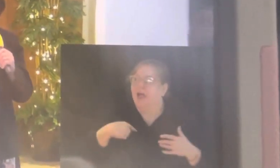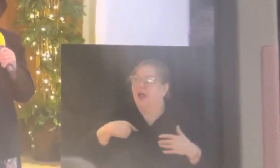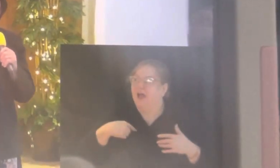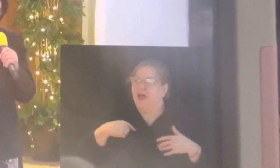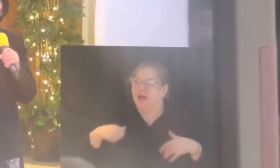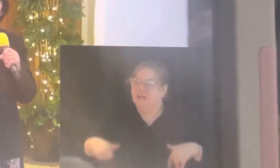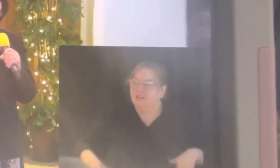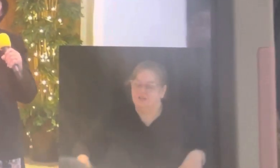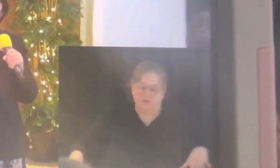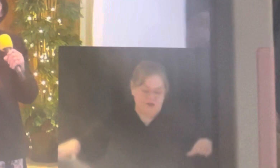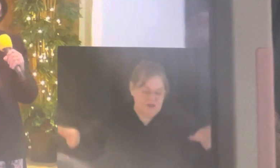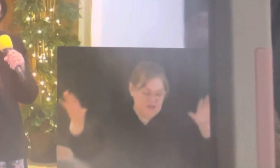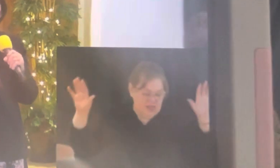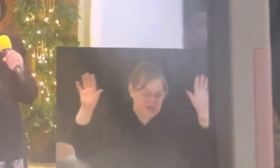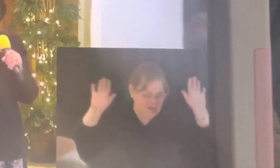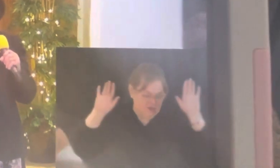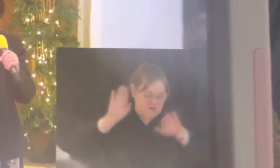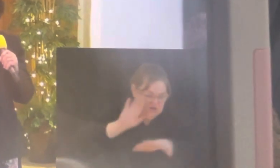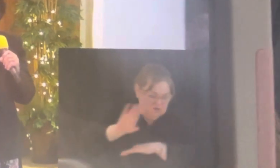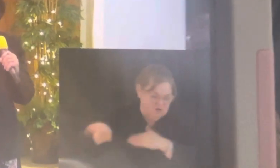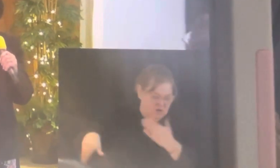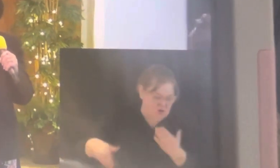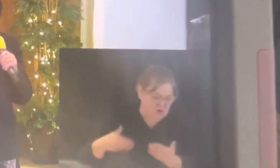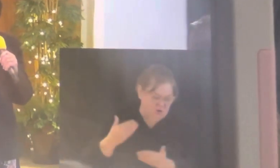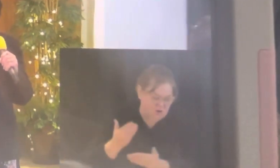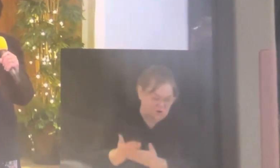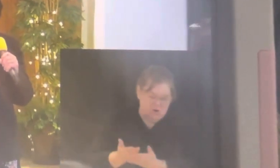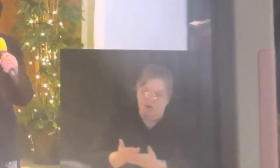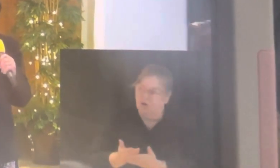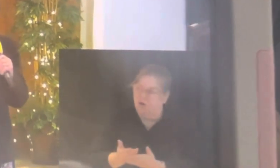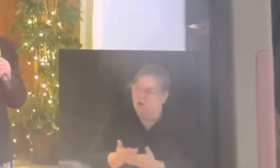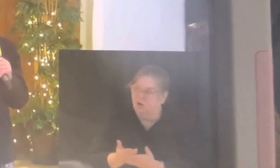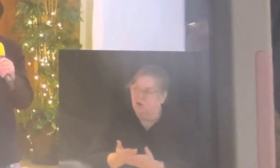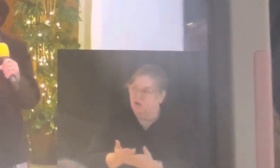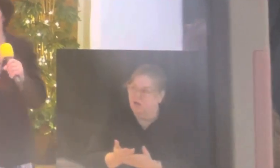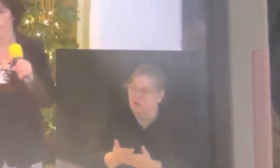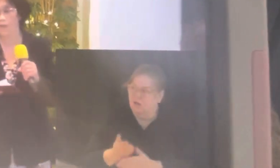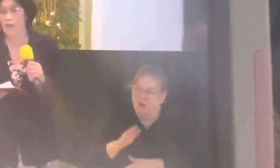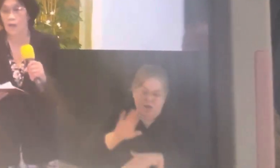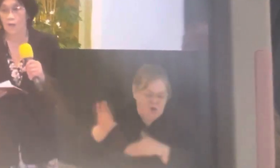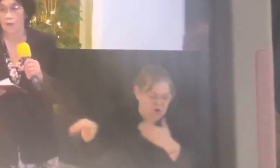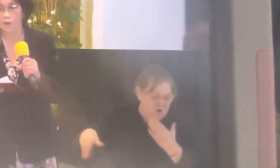I surrender all.